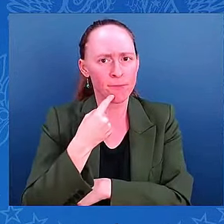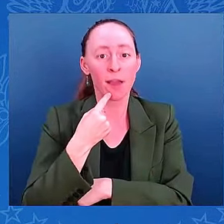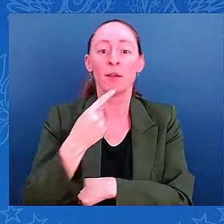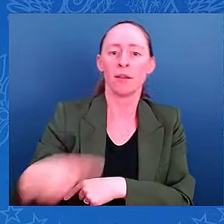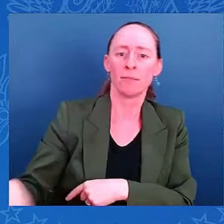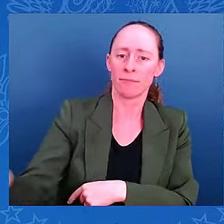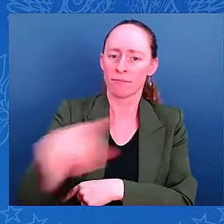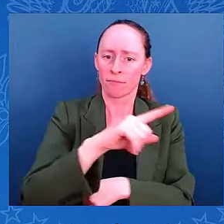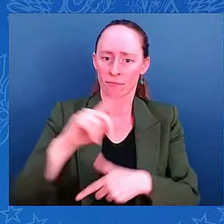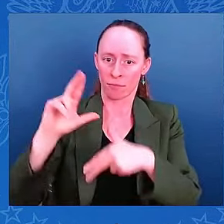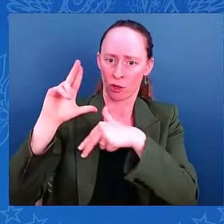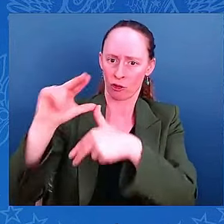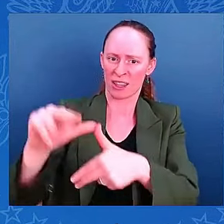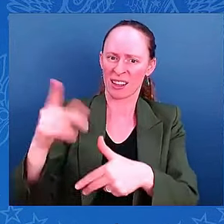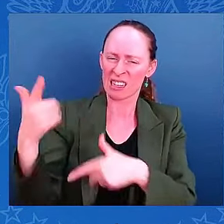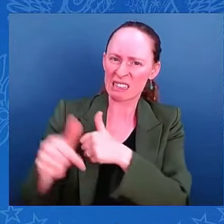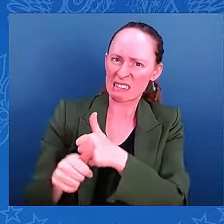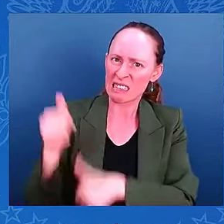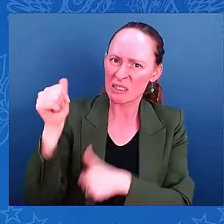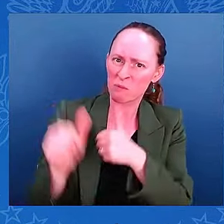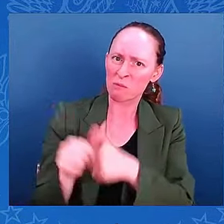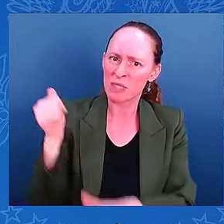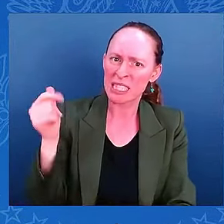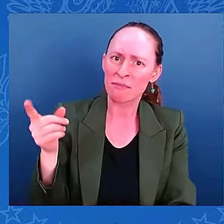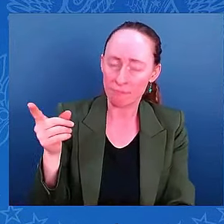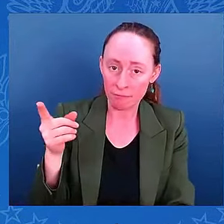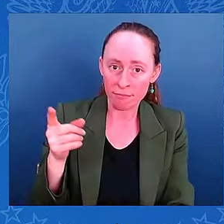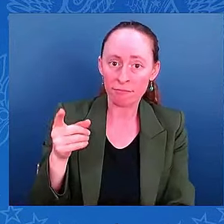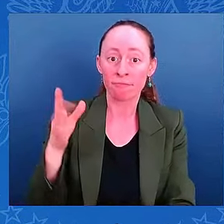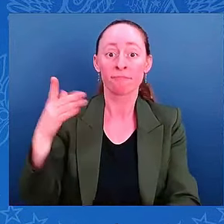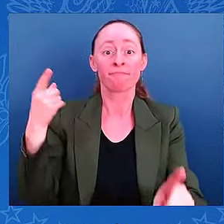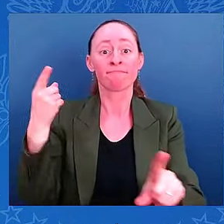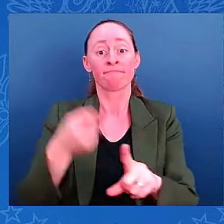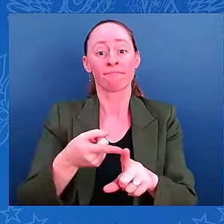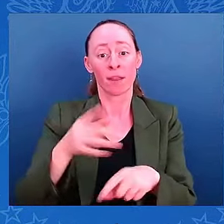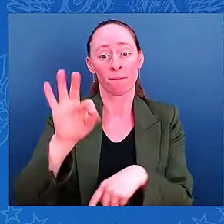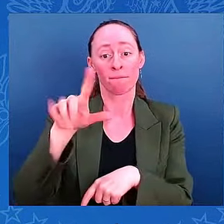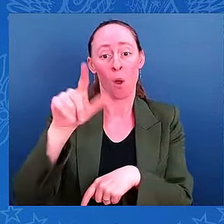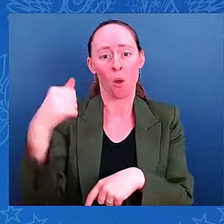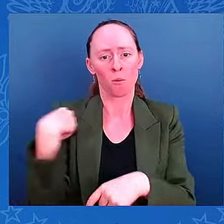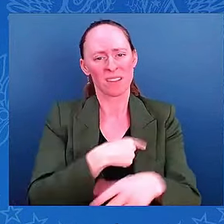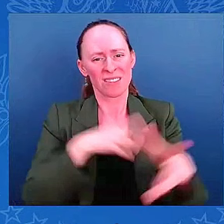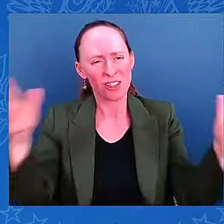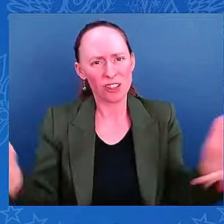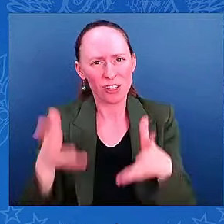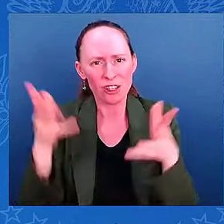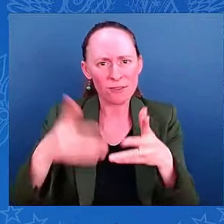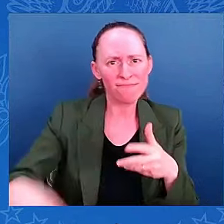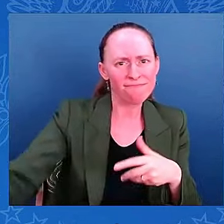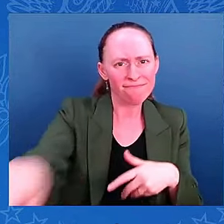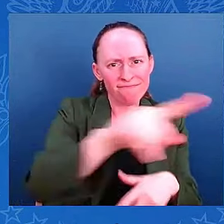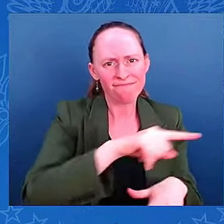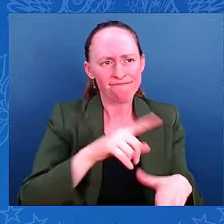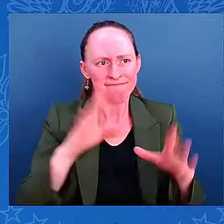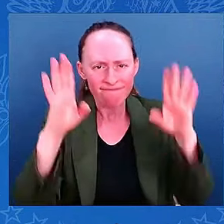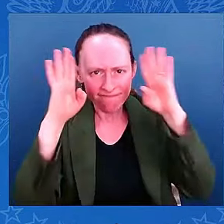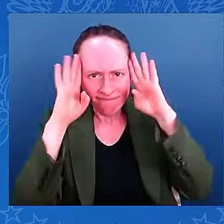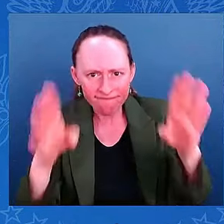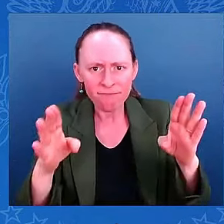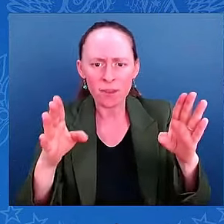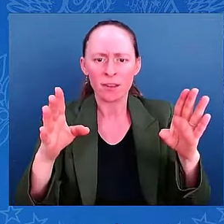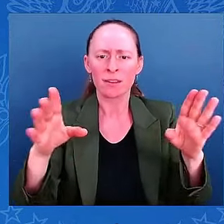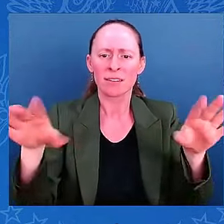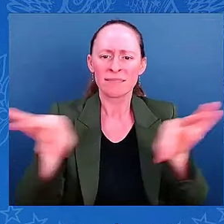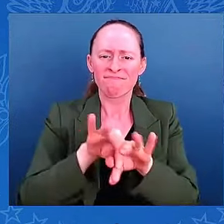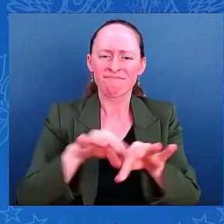everyone in Florida to take extreme caution. And we are with you. And we will get through this together. And